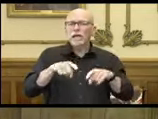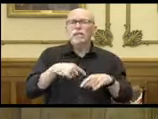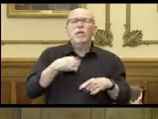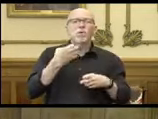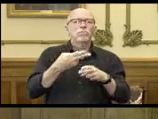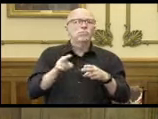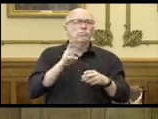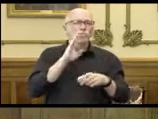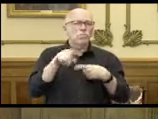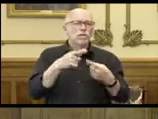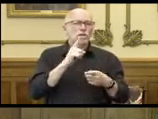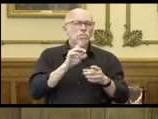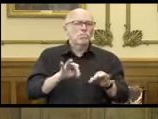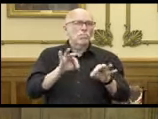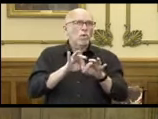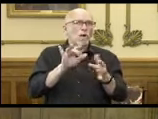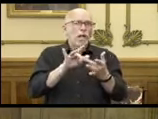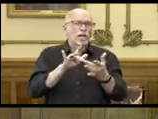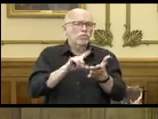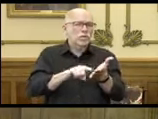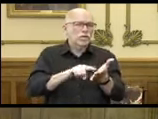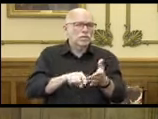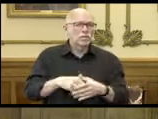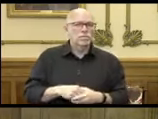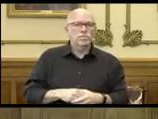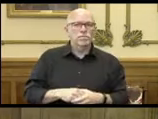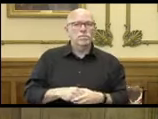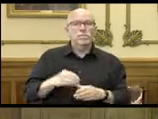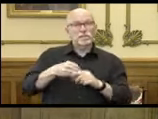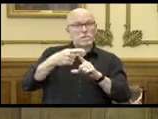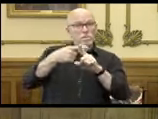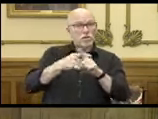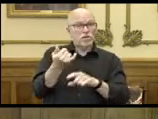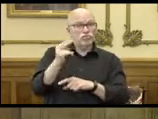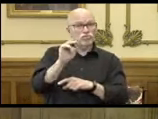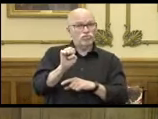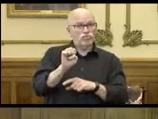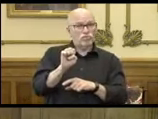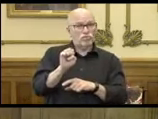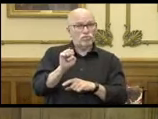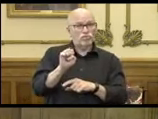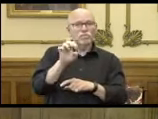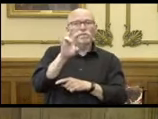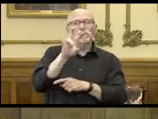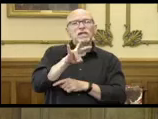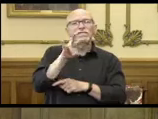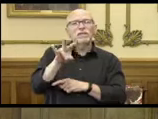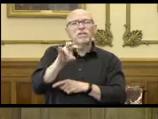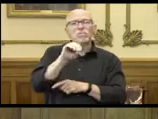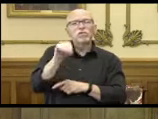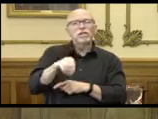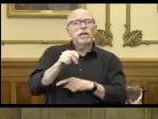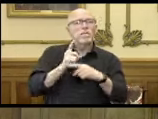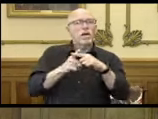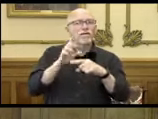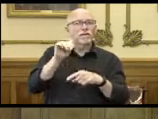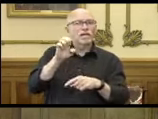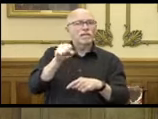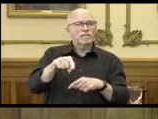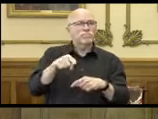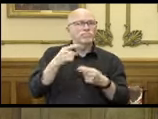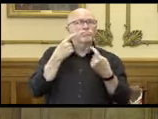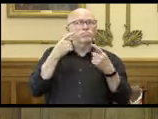briefly about the importance of contact tracing. In the month of June, just over 77% of positive cases were